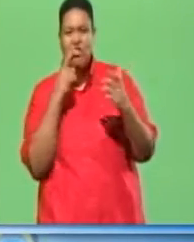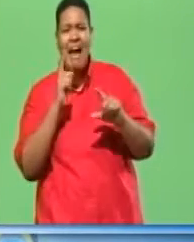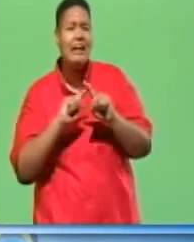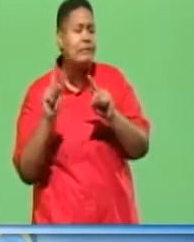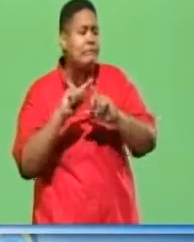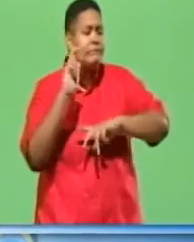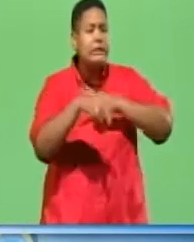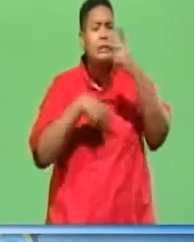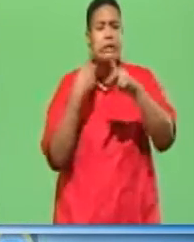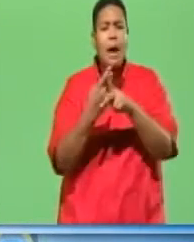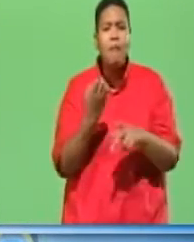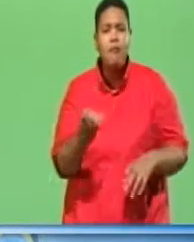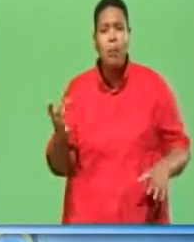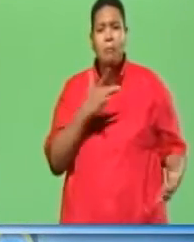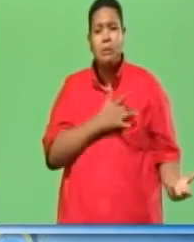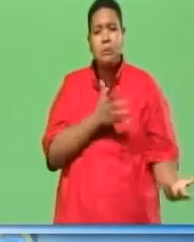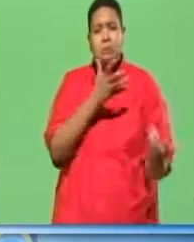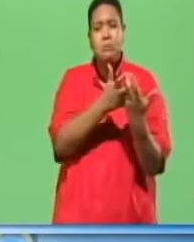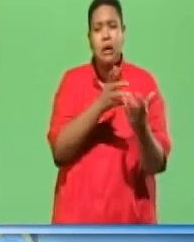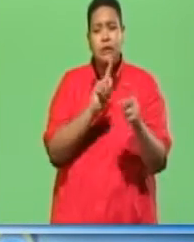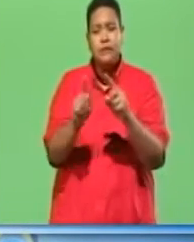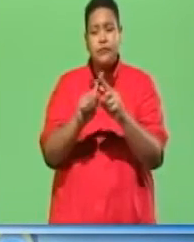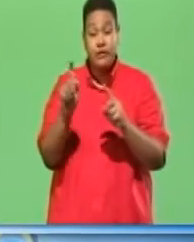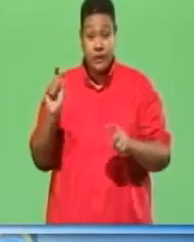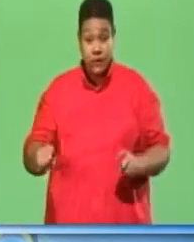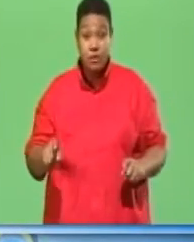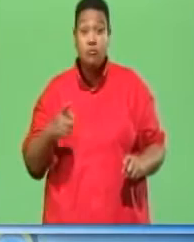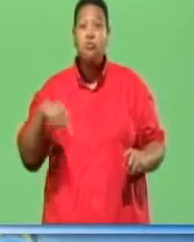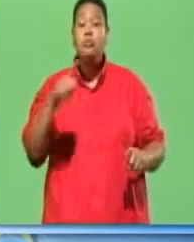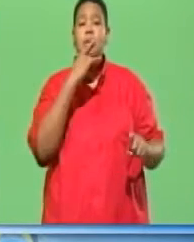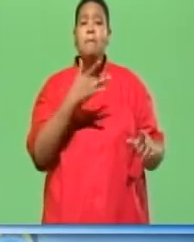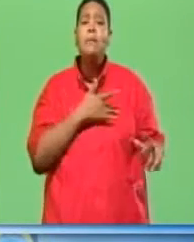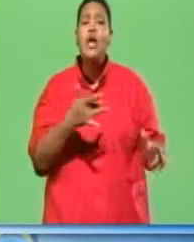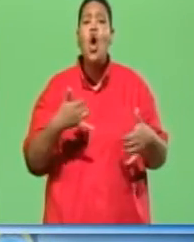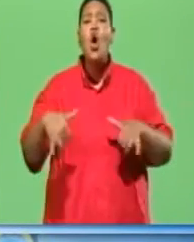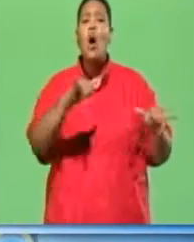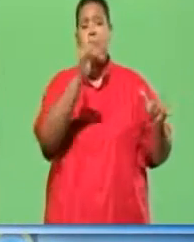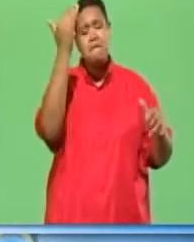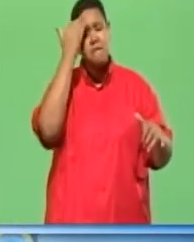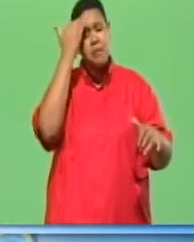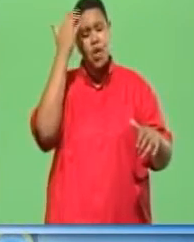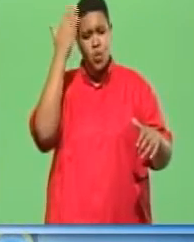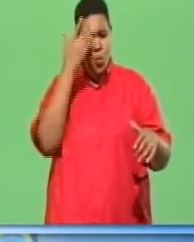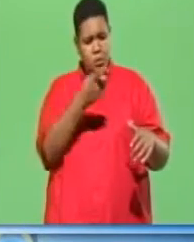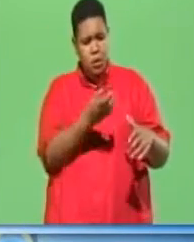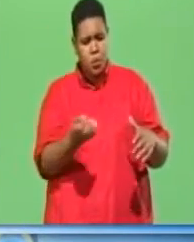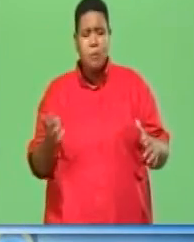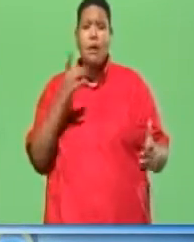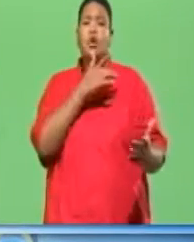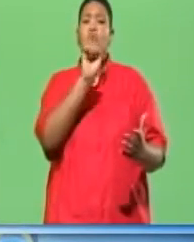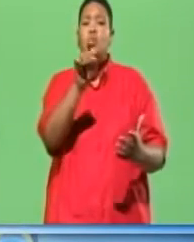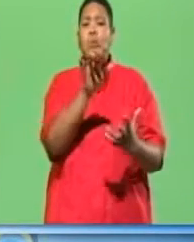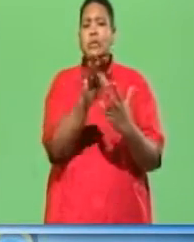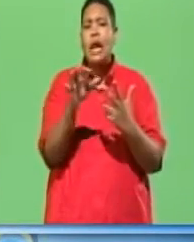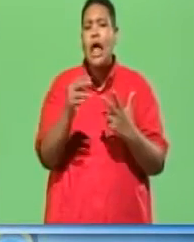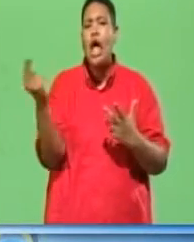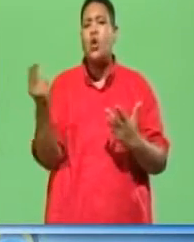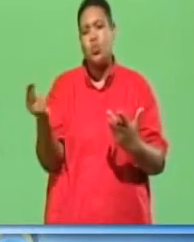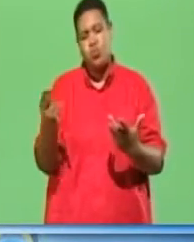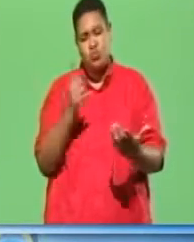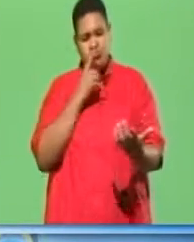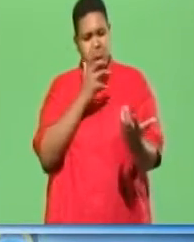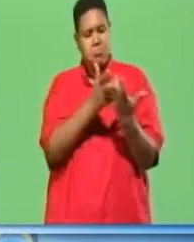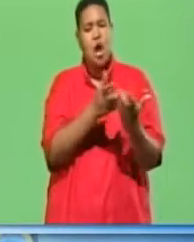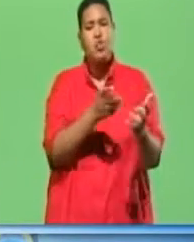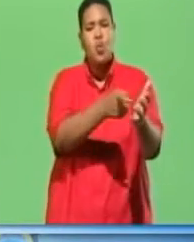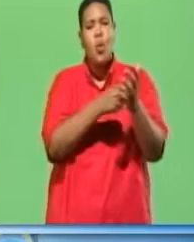are different types of tools to suit different needs. Even though these are common and familiar tools, they should be selected and used according to the